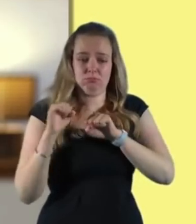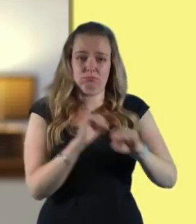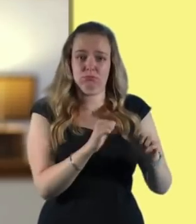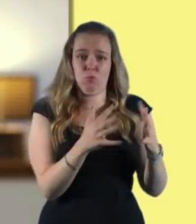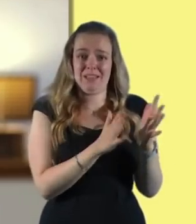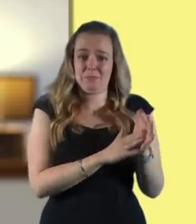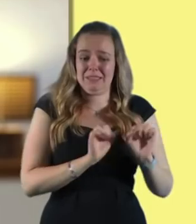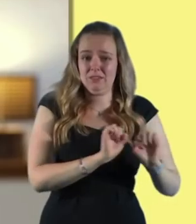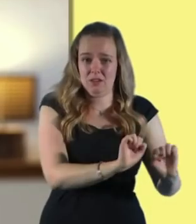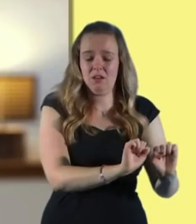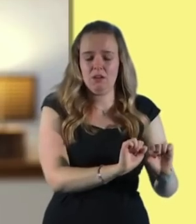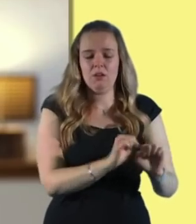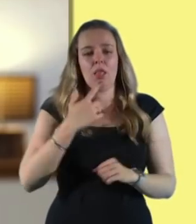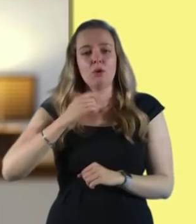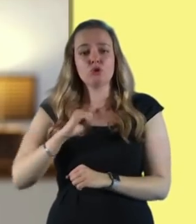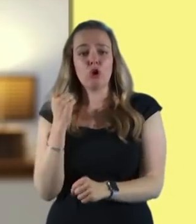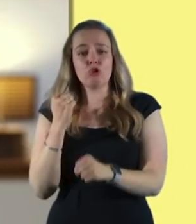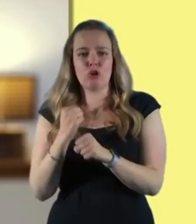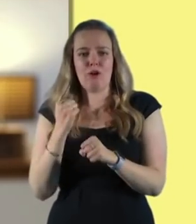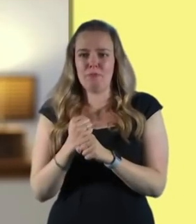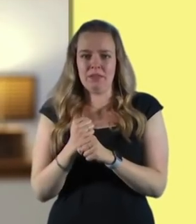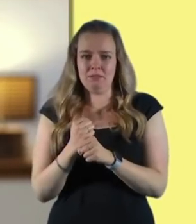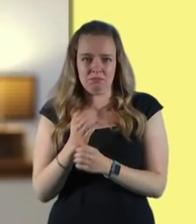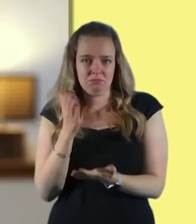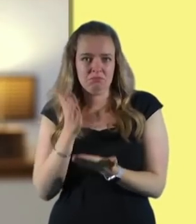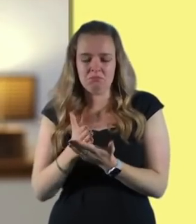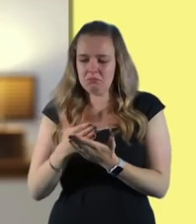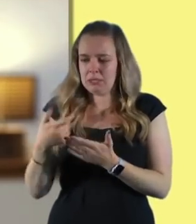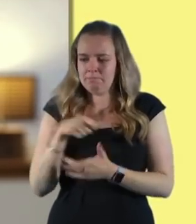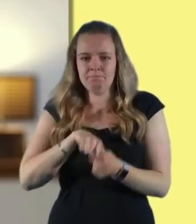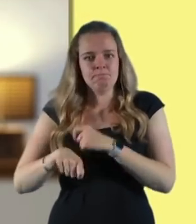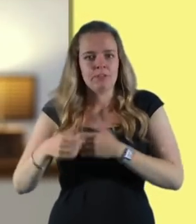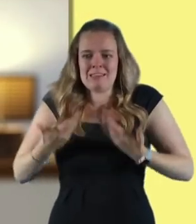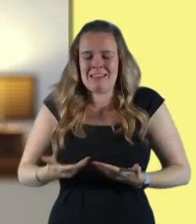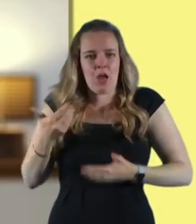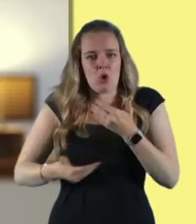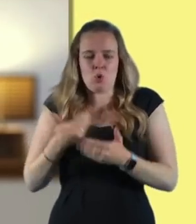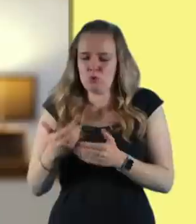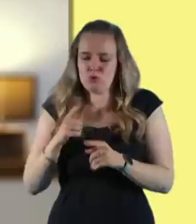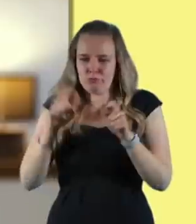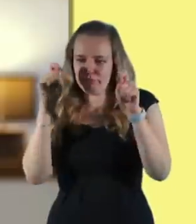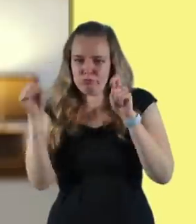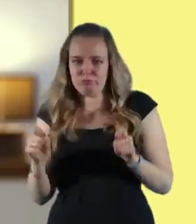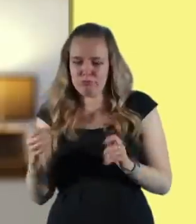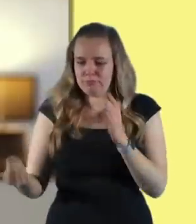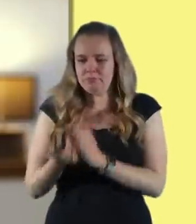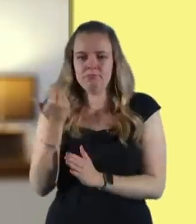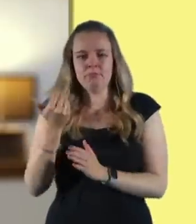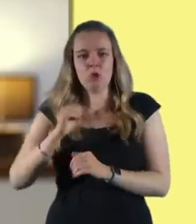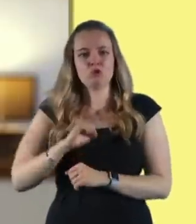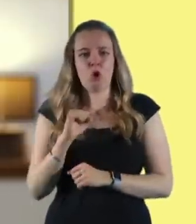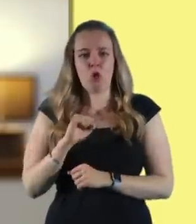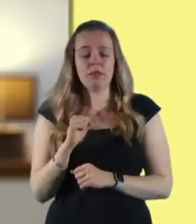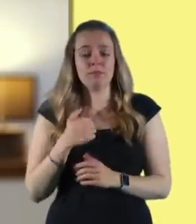the Scottish Government is nevertheless acting now to rebuild and renew. And as I do so,